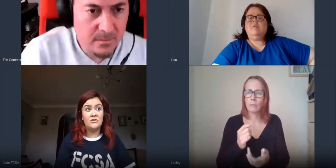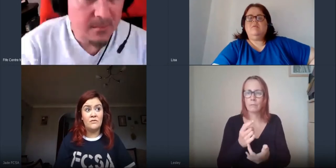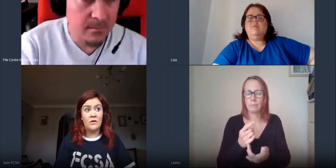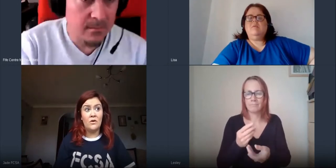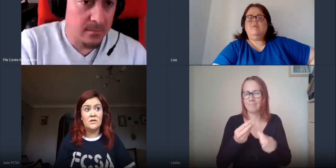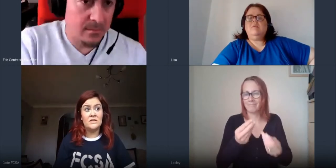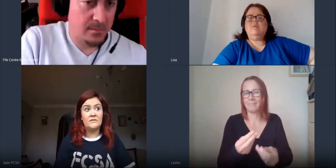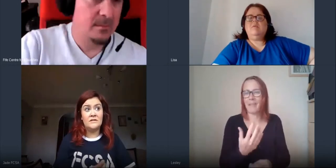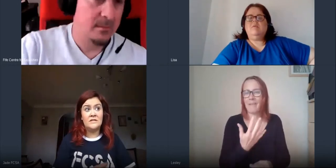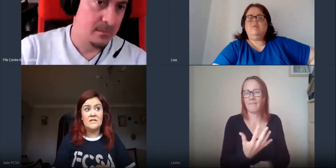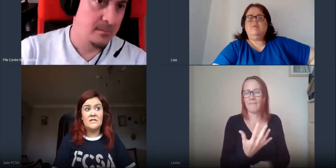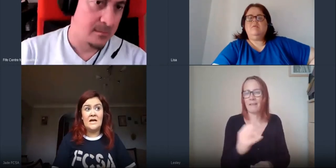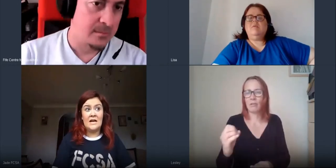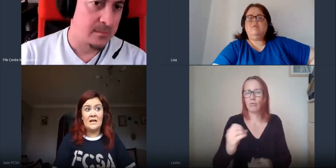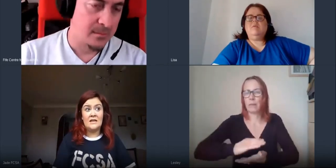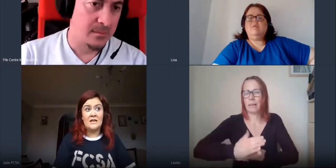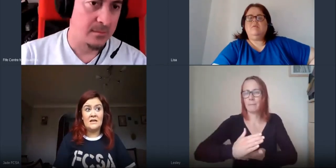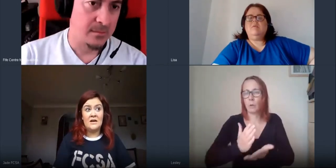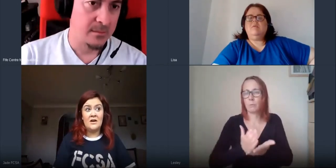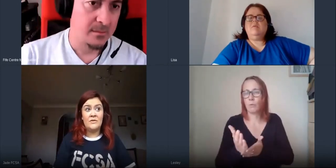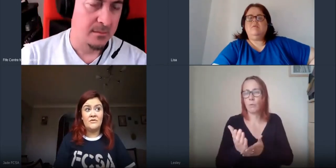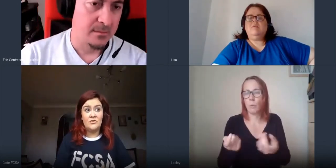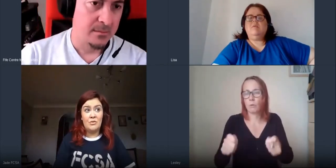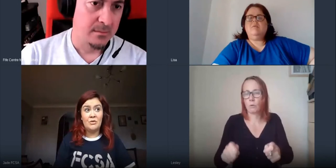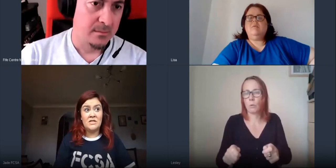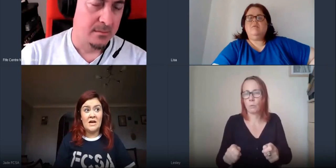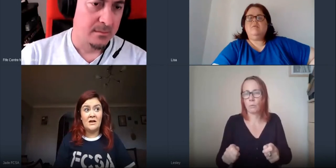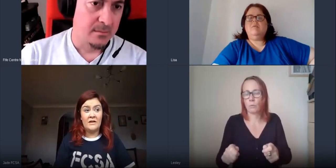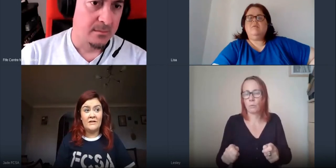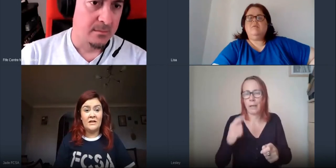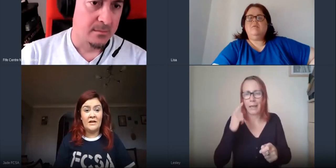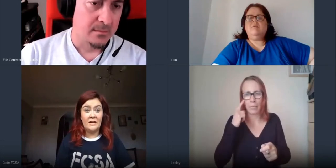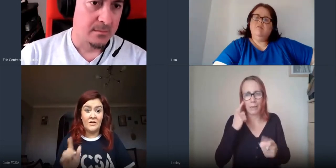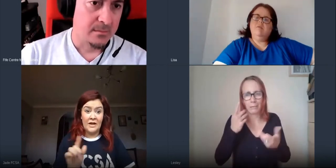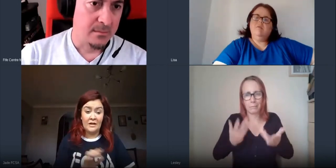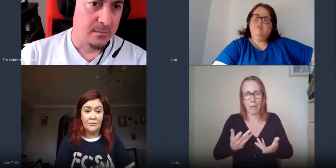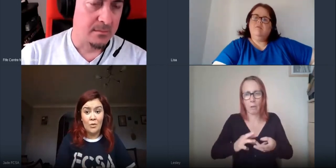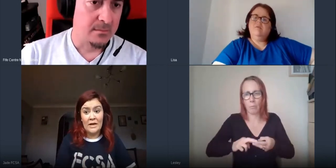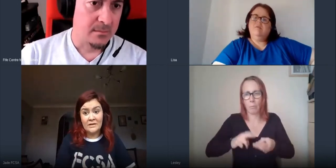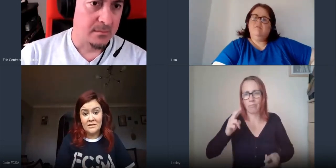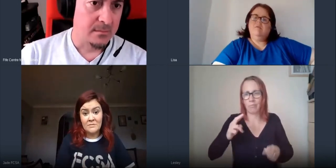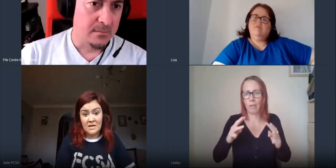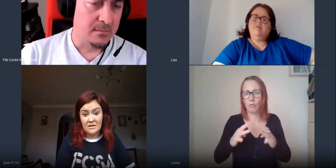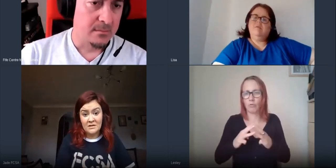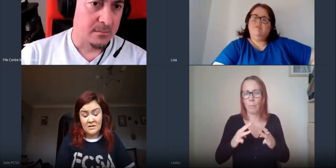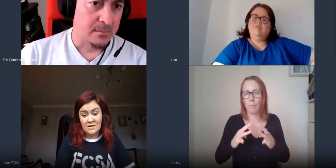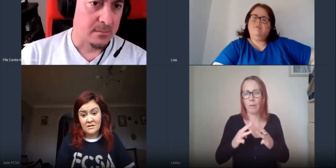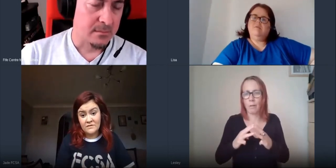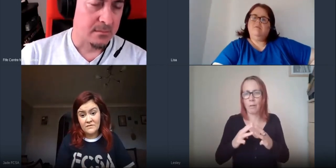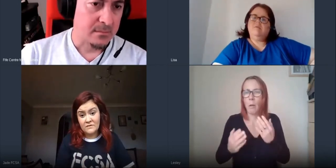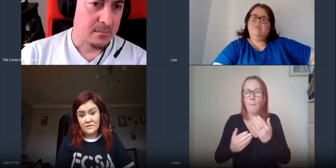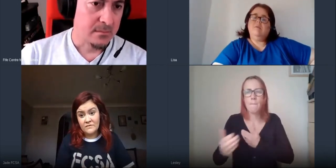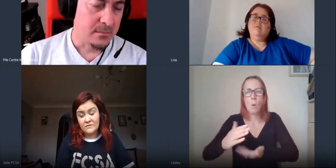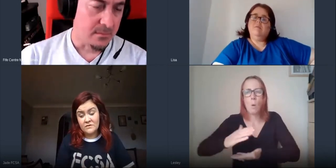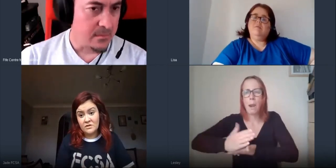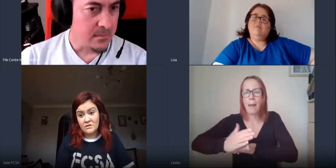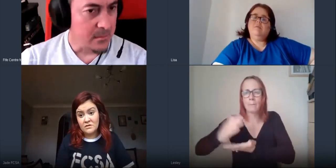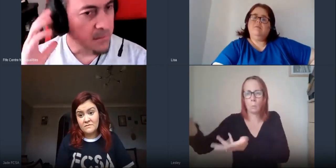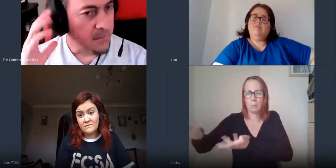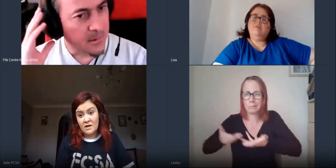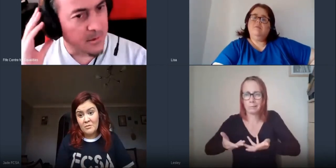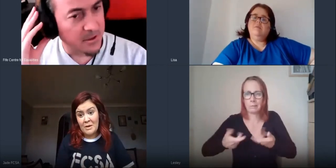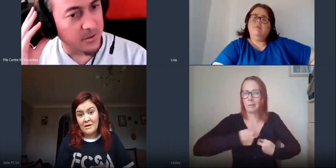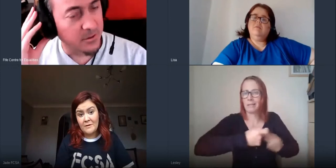over lockdown i think we've tripled that currently and are getting more in to meet the the needs of students